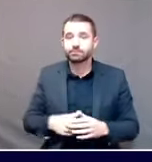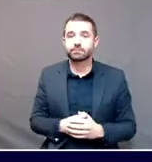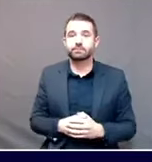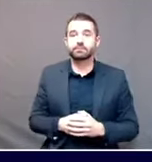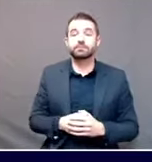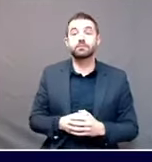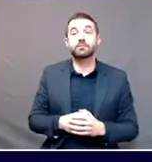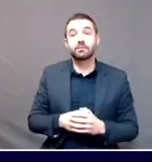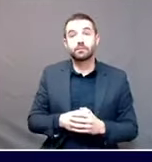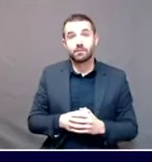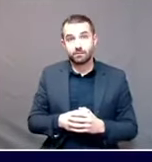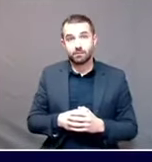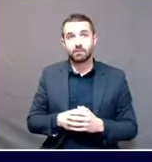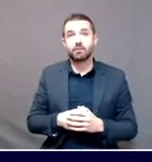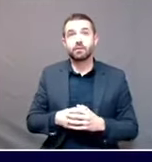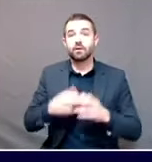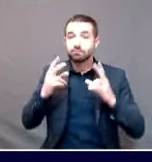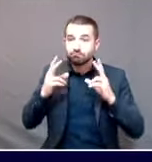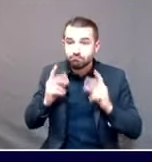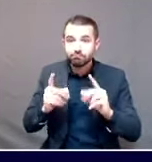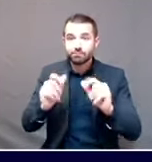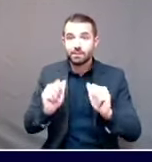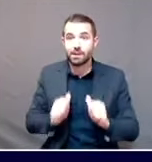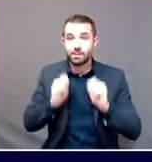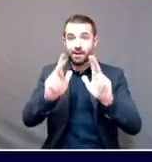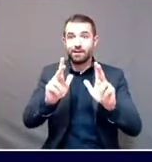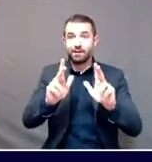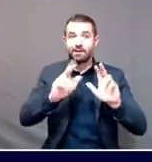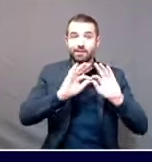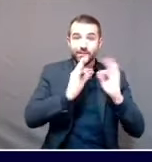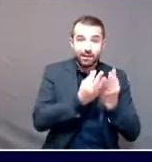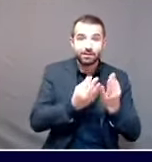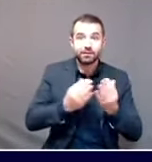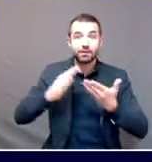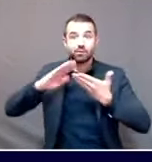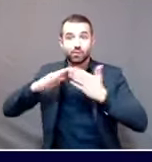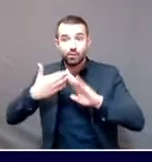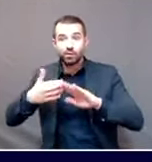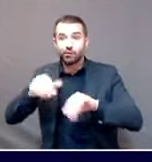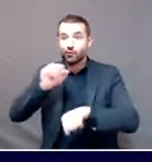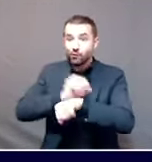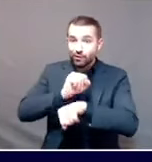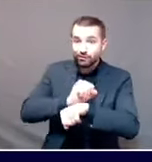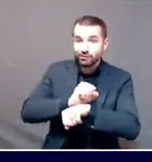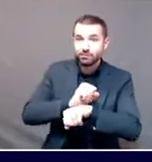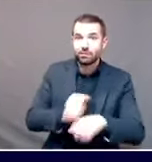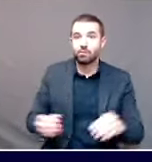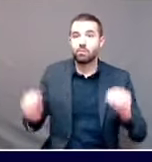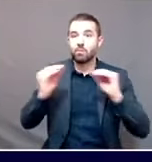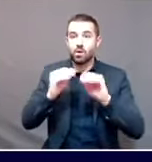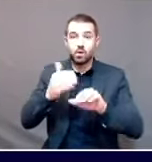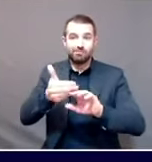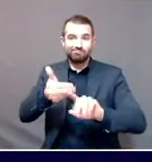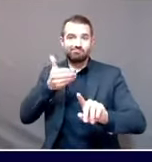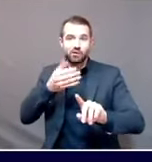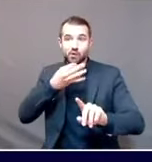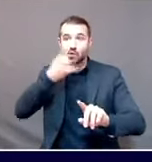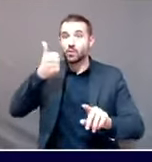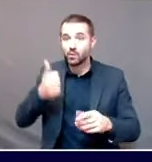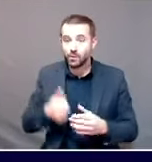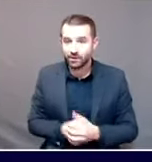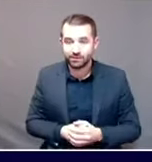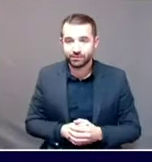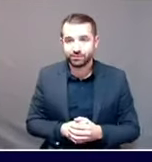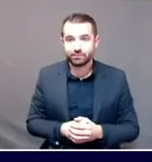to get back into their communities with their families and in their workplaces more quickly. On top of that, our first orders of a